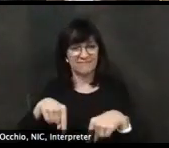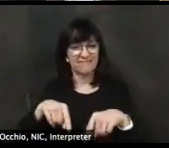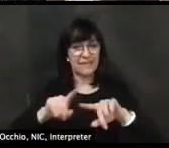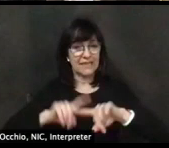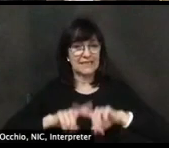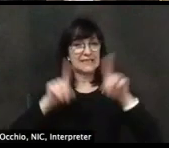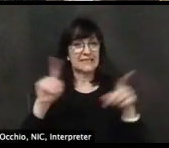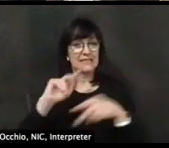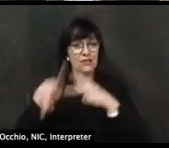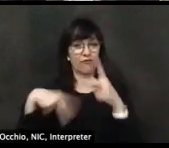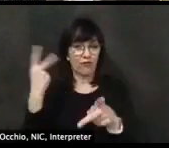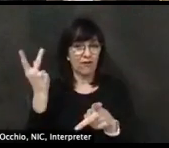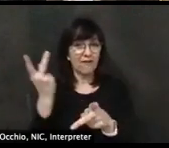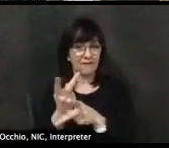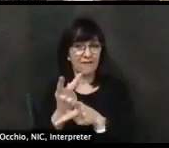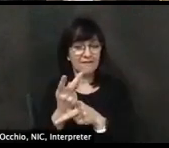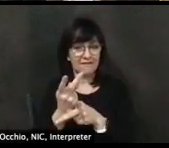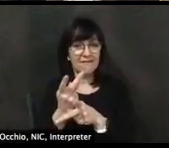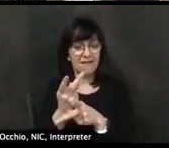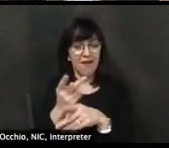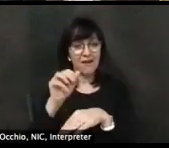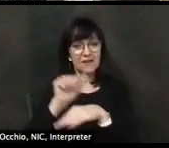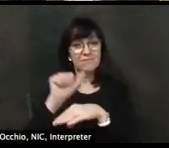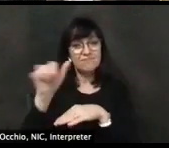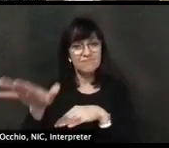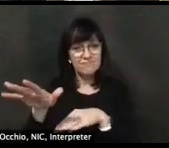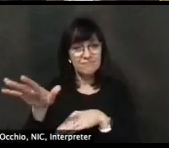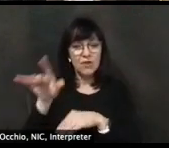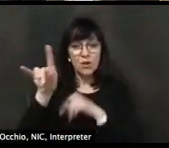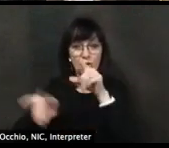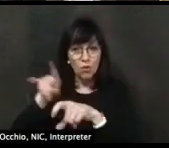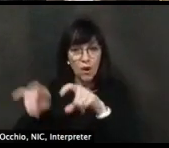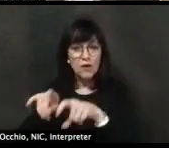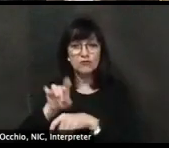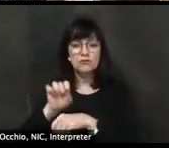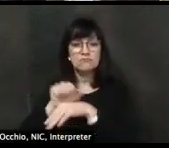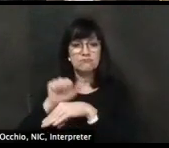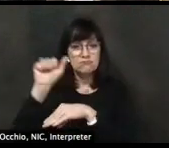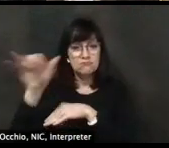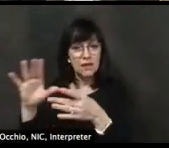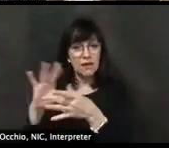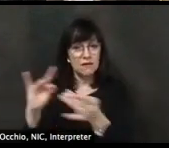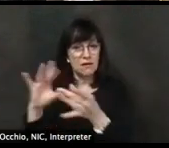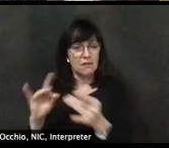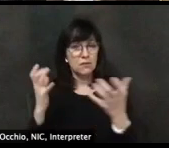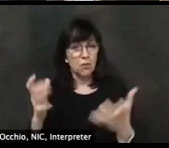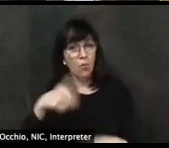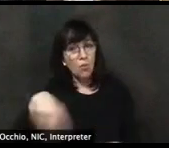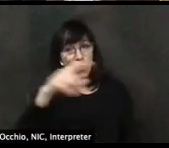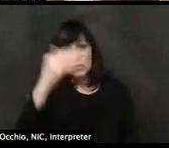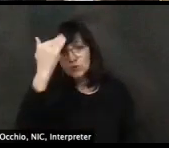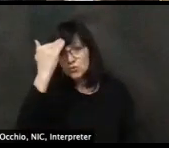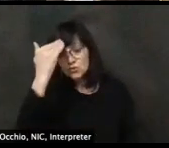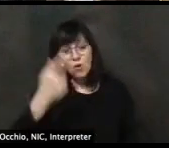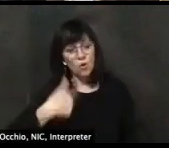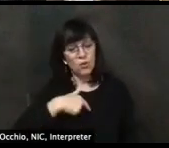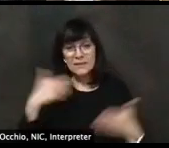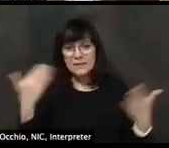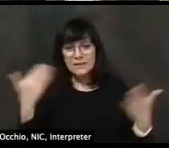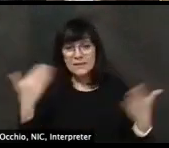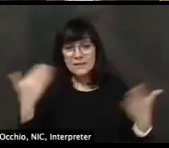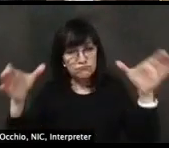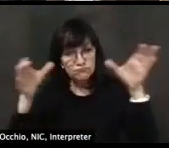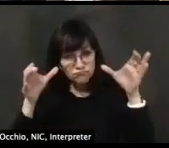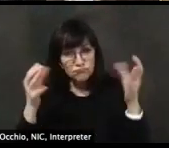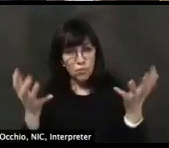pre-submitted to us. So again, we want you to know that we're listening, that we're here for you. Again, every day, it seems like